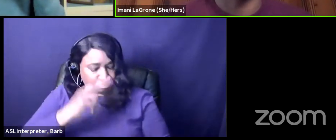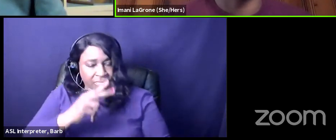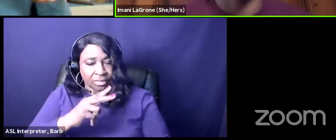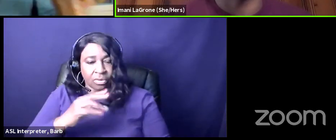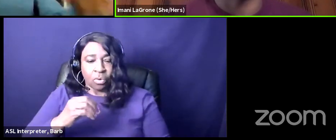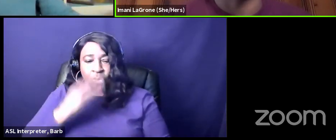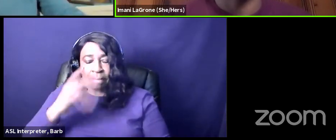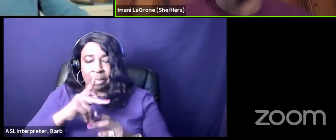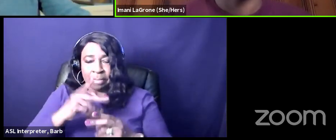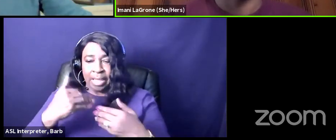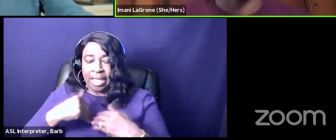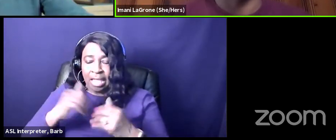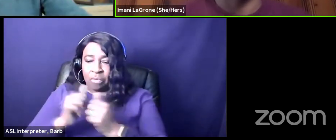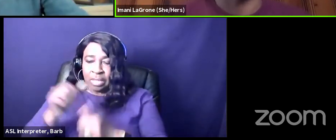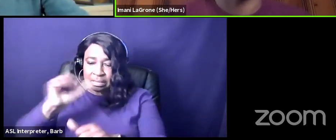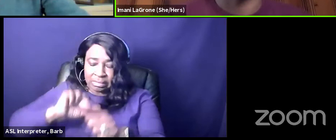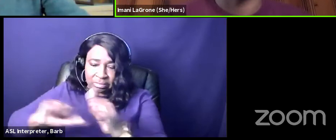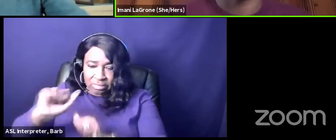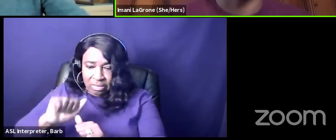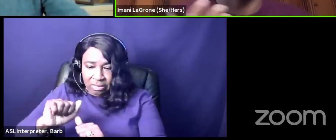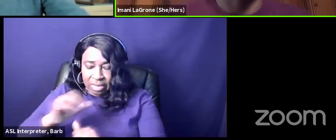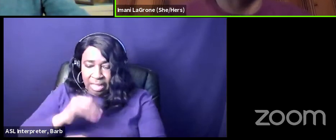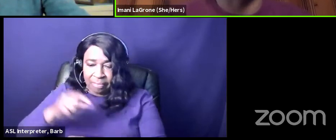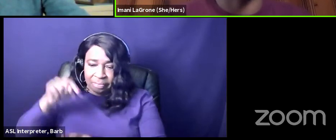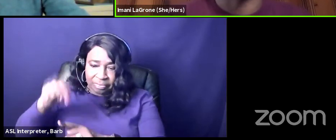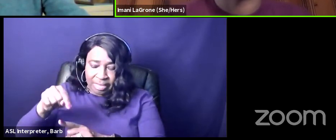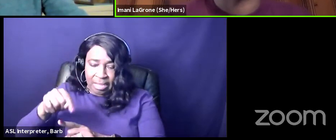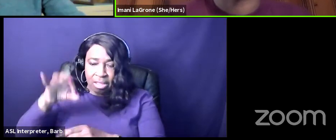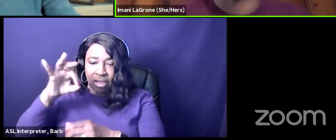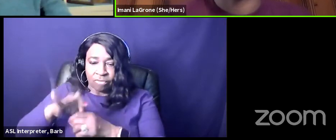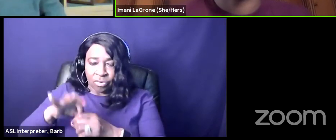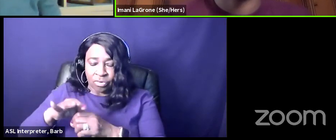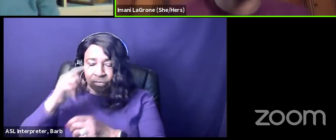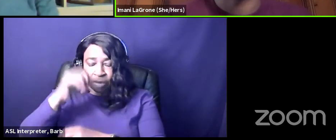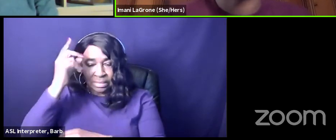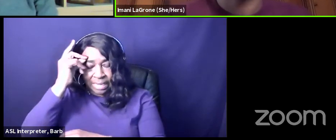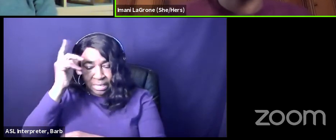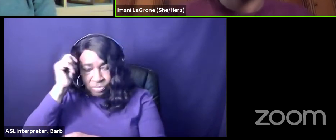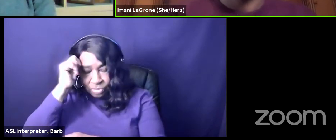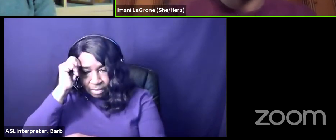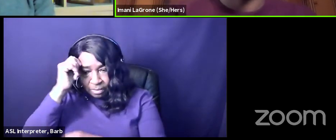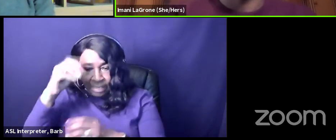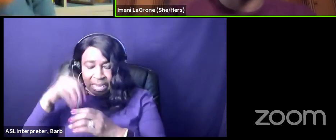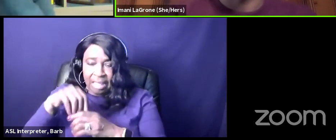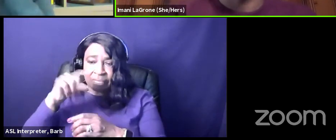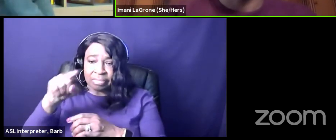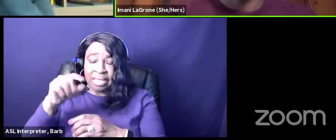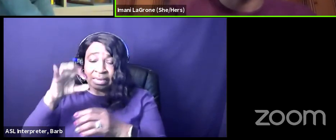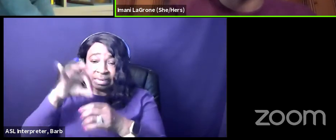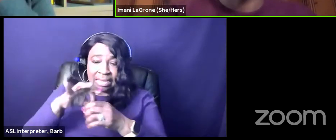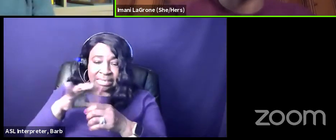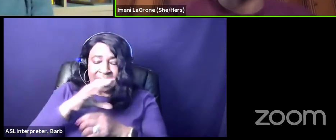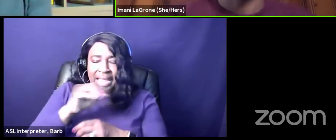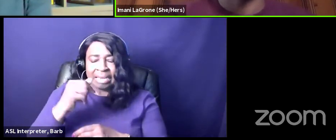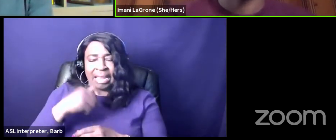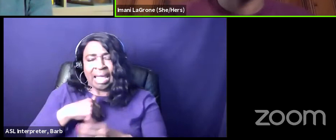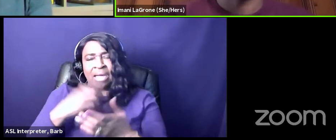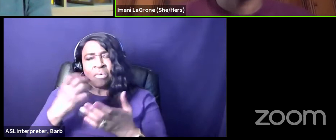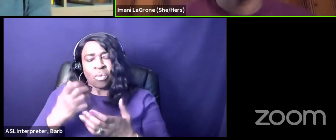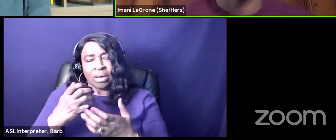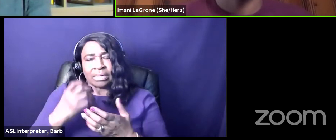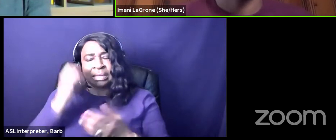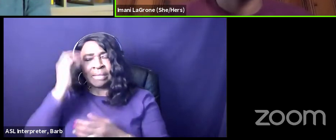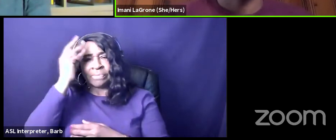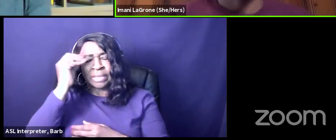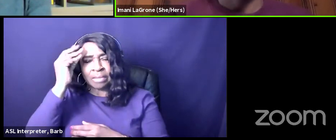themselves when realizing that they themselves have voted for donald trump in the previous election and i just wanted to sort of think